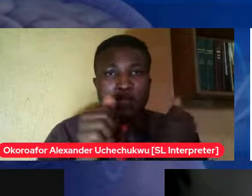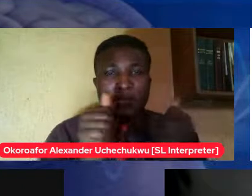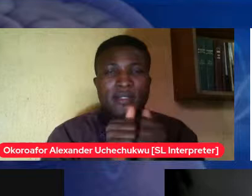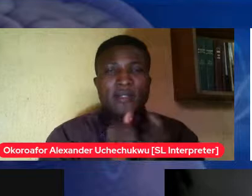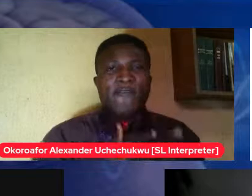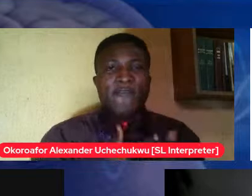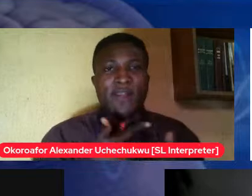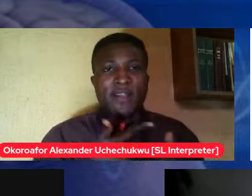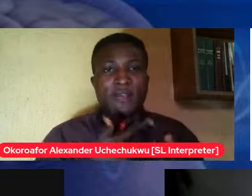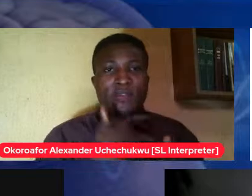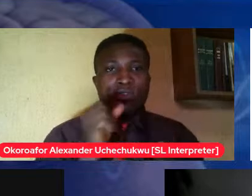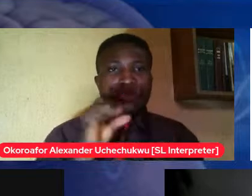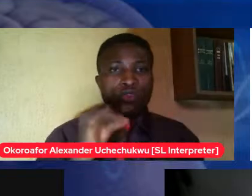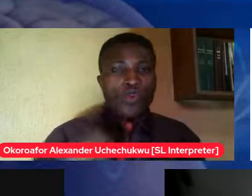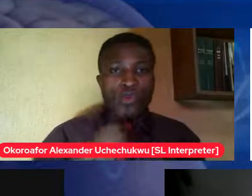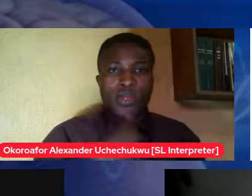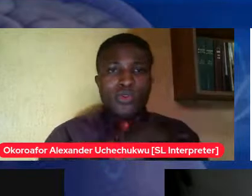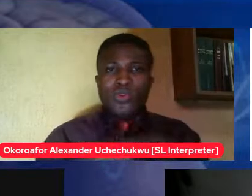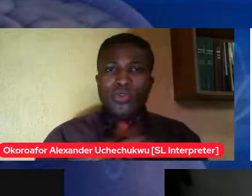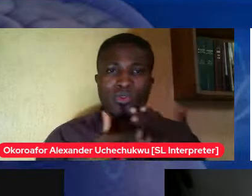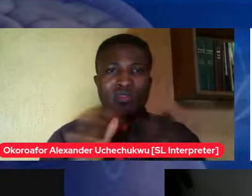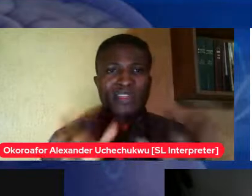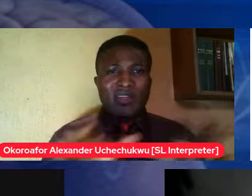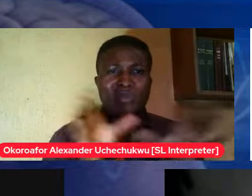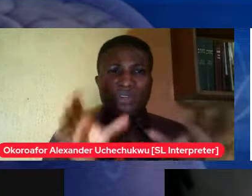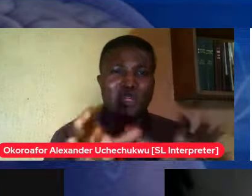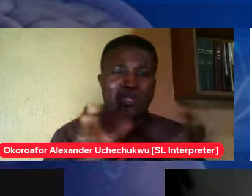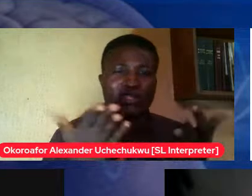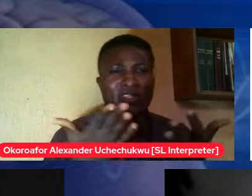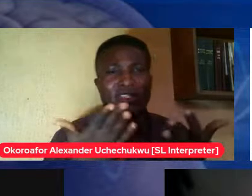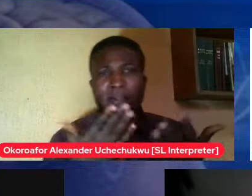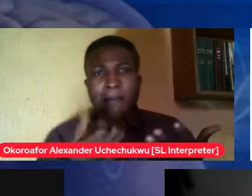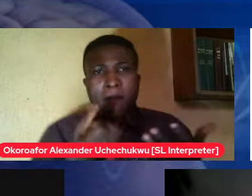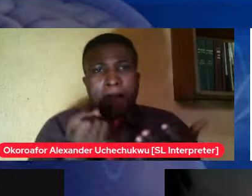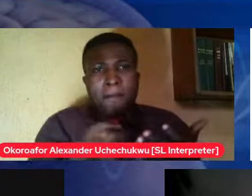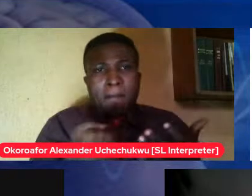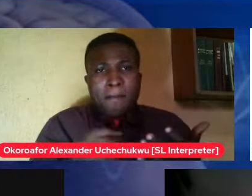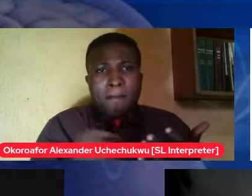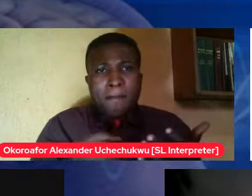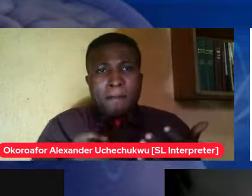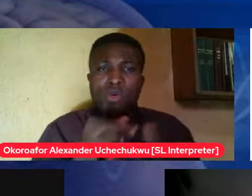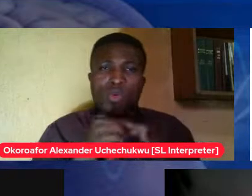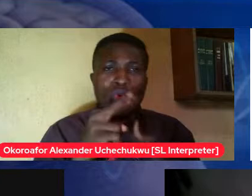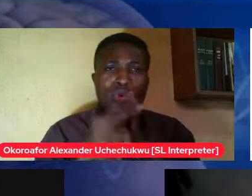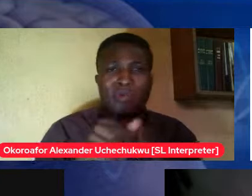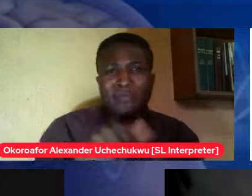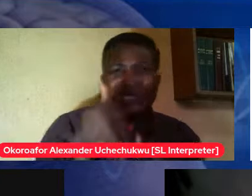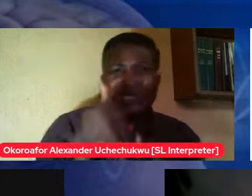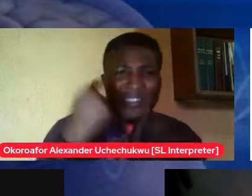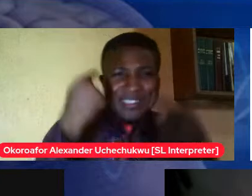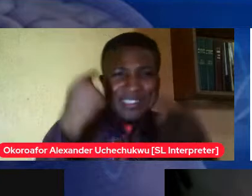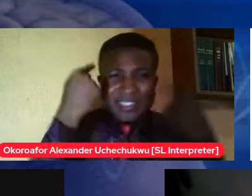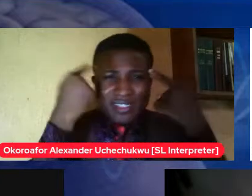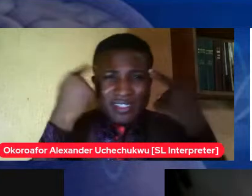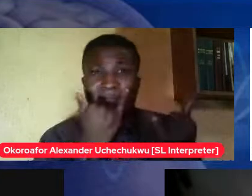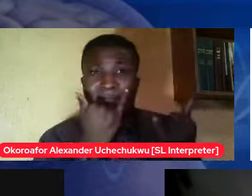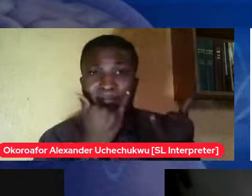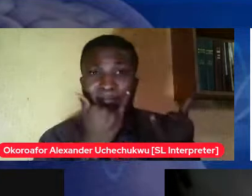masturbation we don't encourage like ill thoughts that are not healthy at that point so those are some of the ways you can just